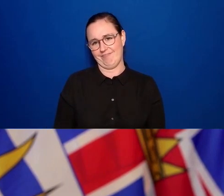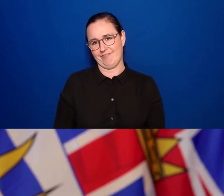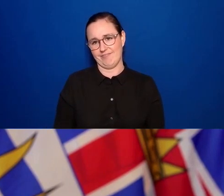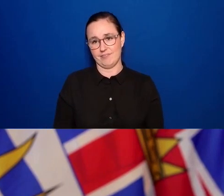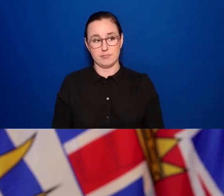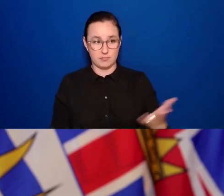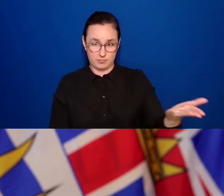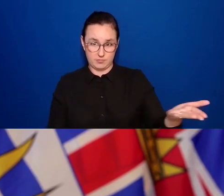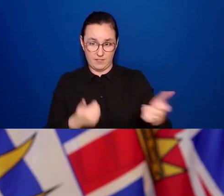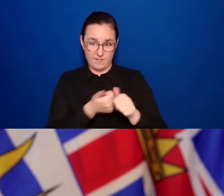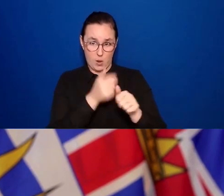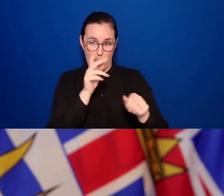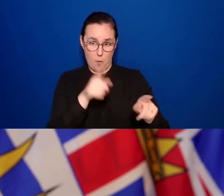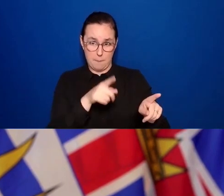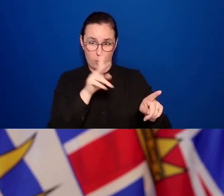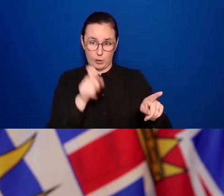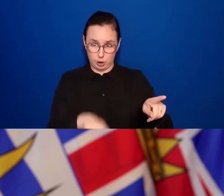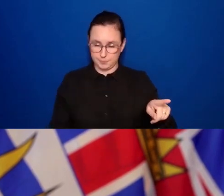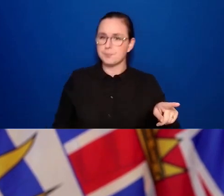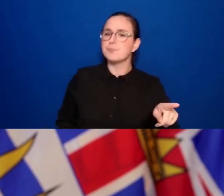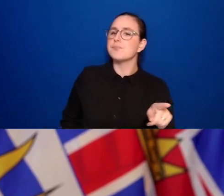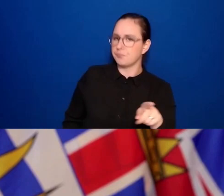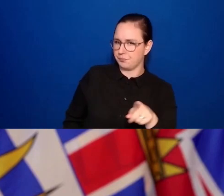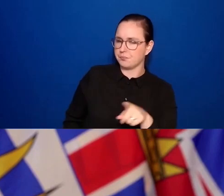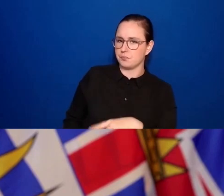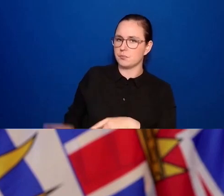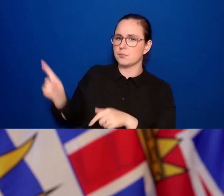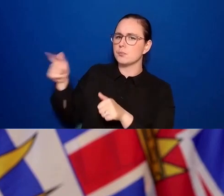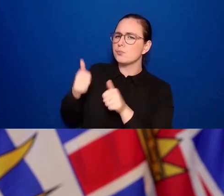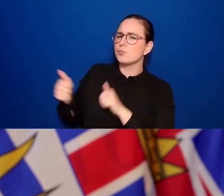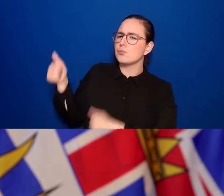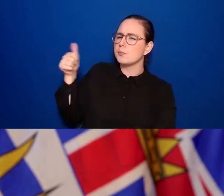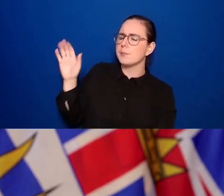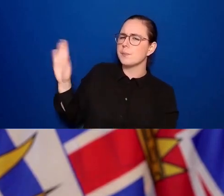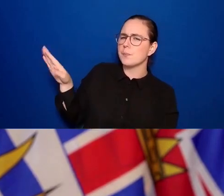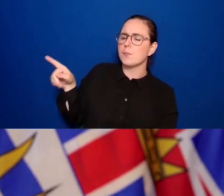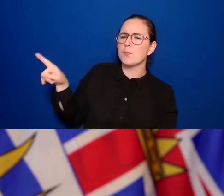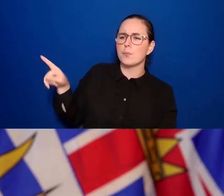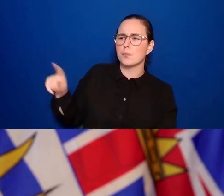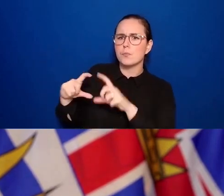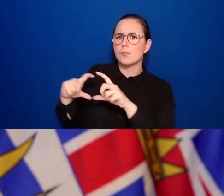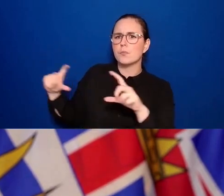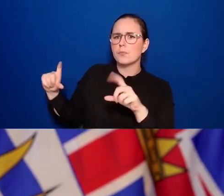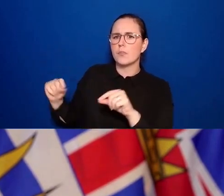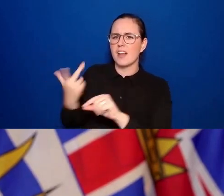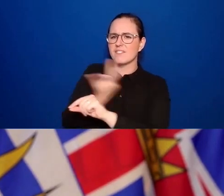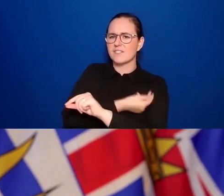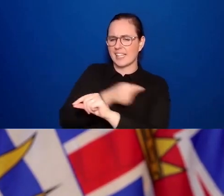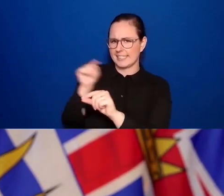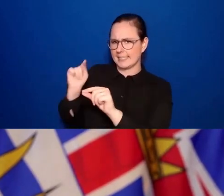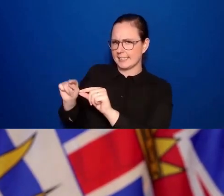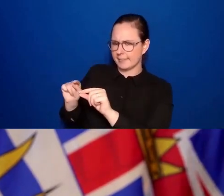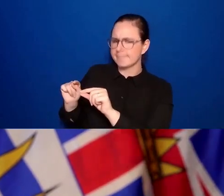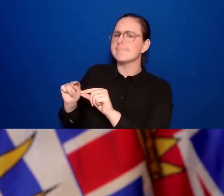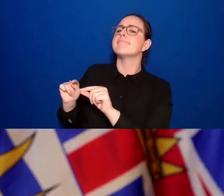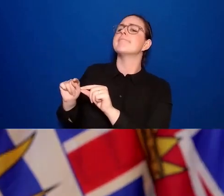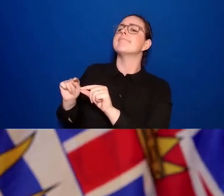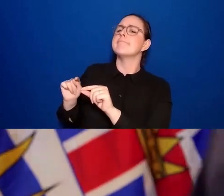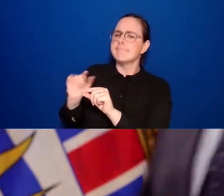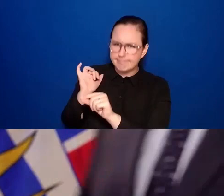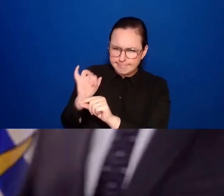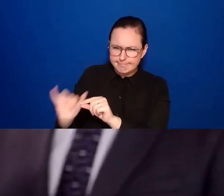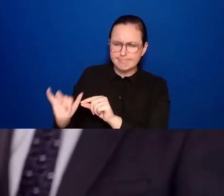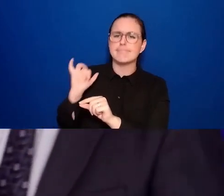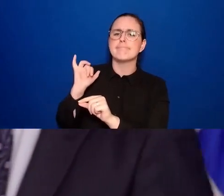Premier, you know, the vaccine passports seem to have triggered something in some people out there. We're seeing rising kind of,